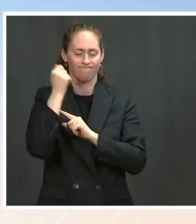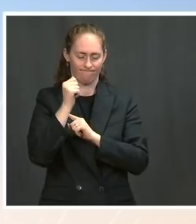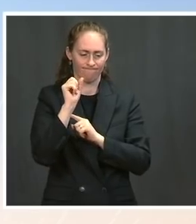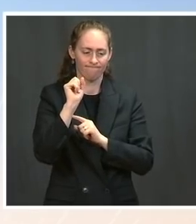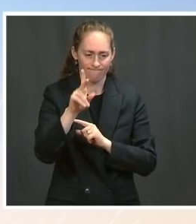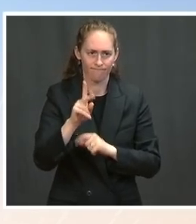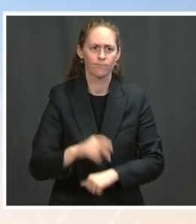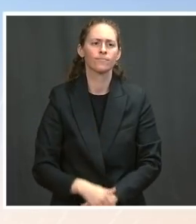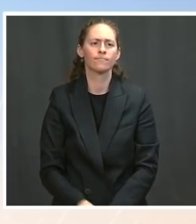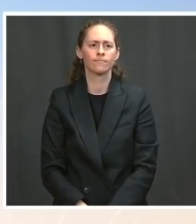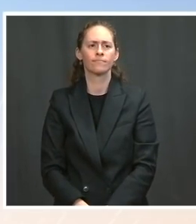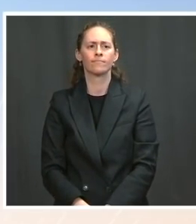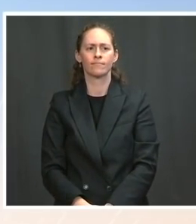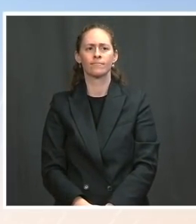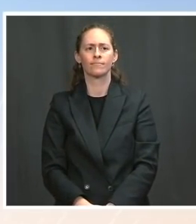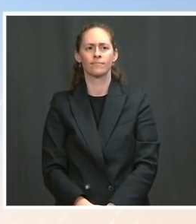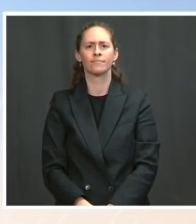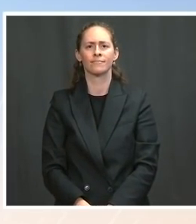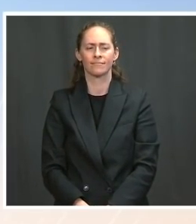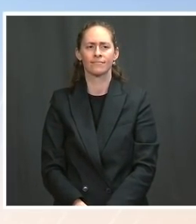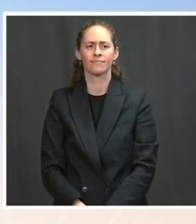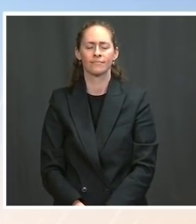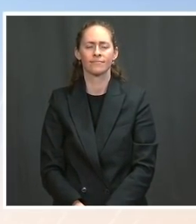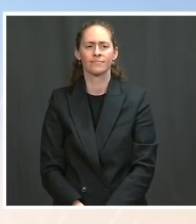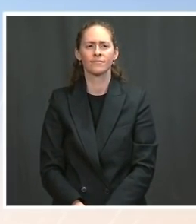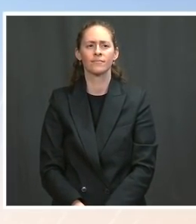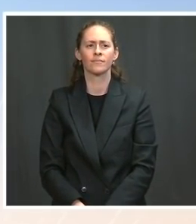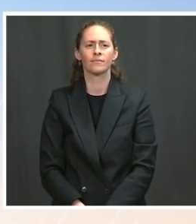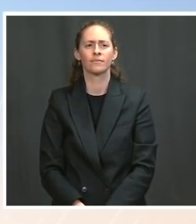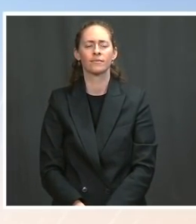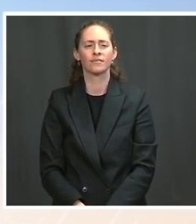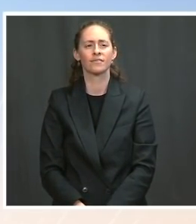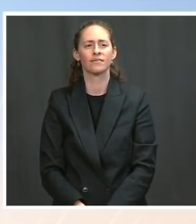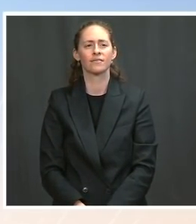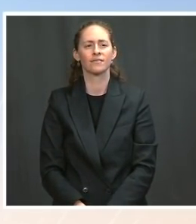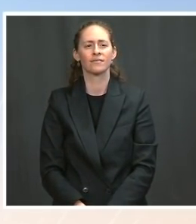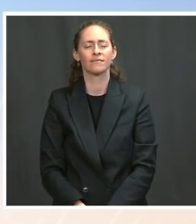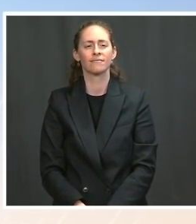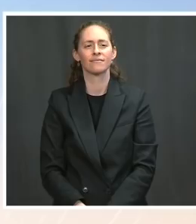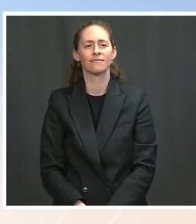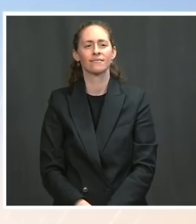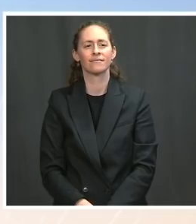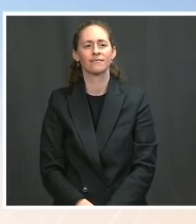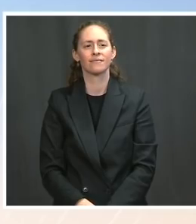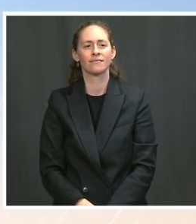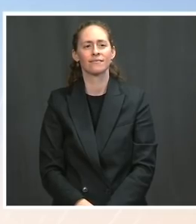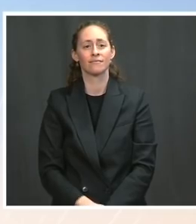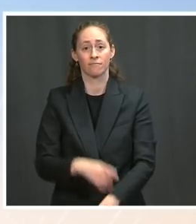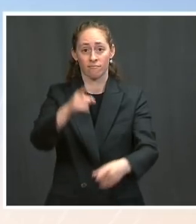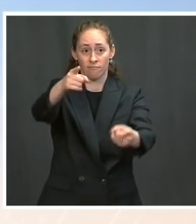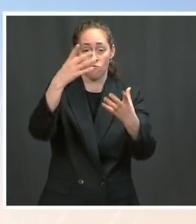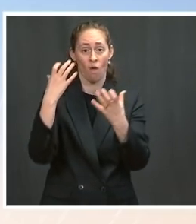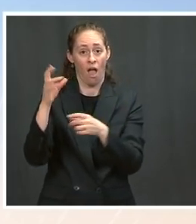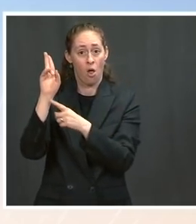of confusion about this, that there are certain requirements. In order to receive any kind of unemployment benefit, claimants must be able,